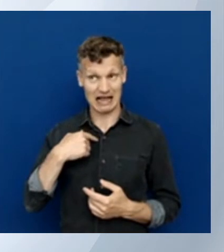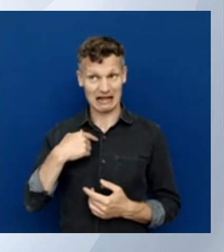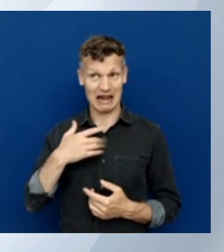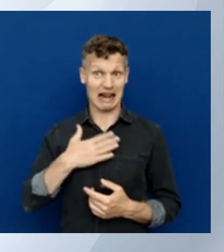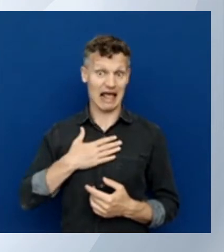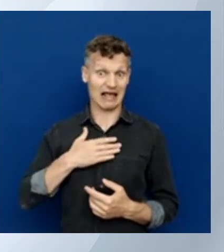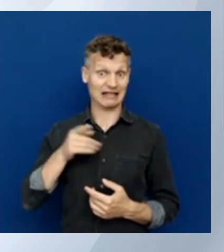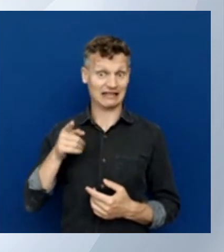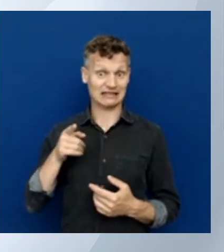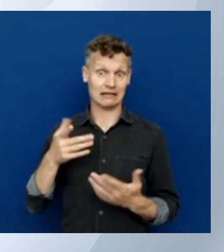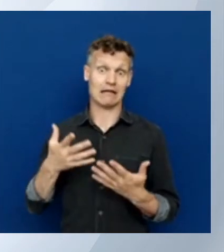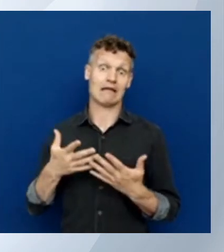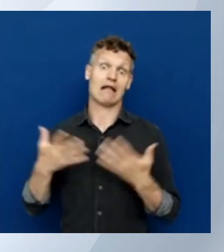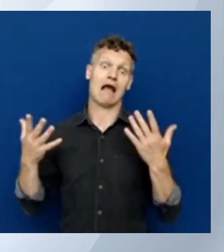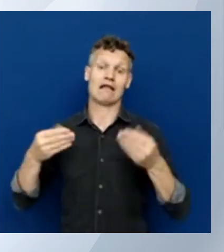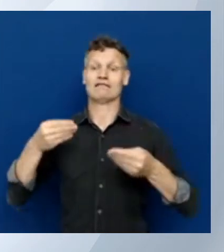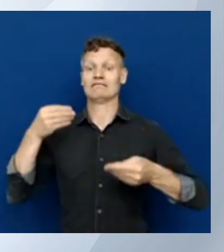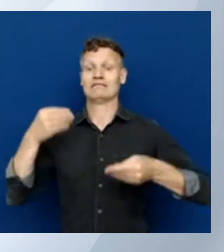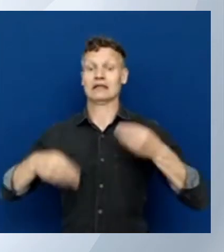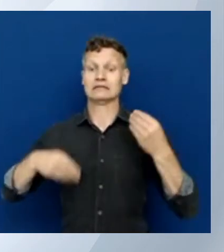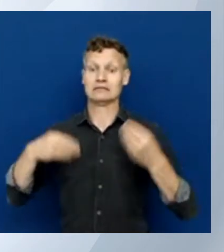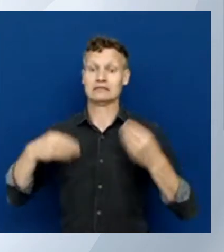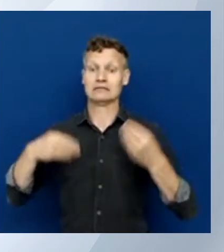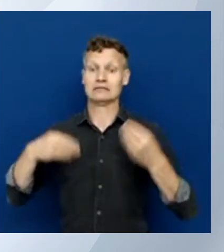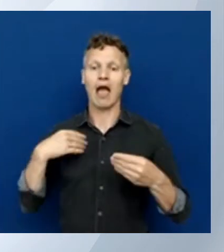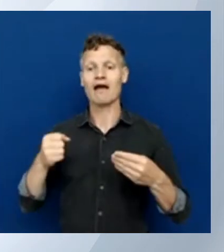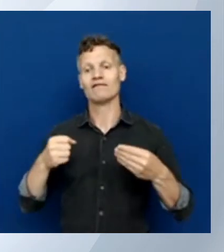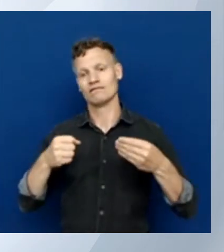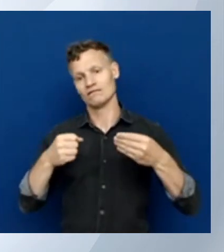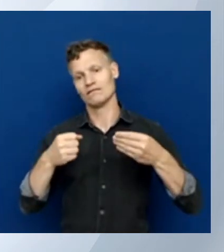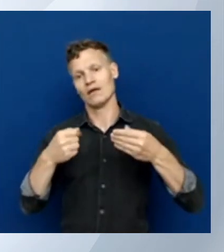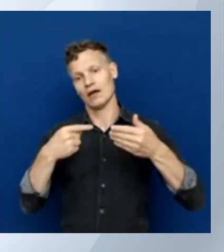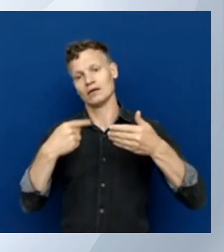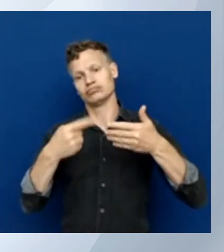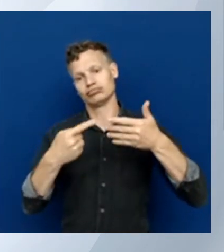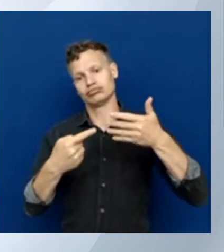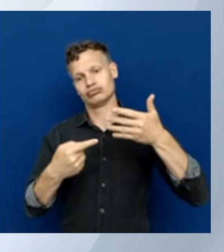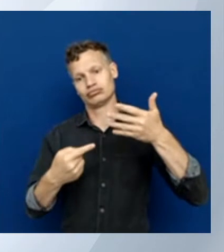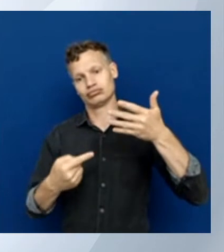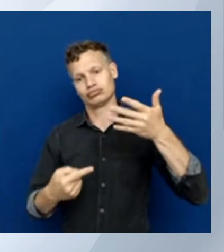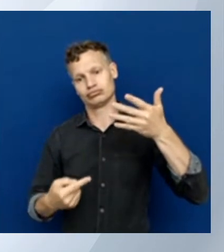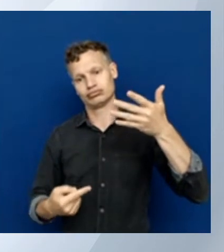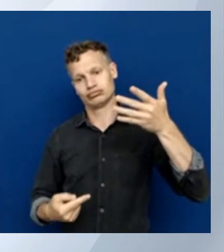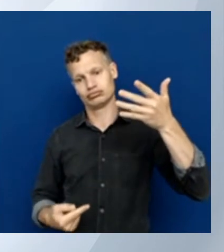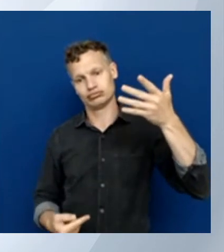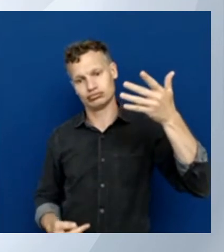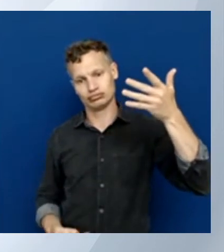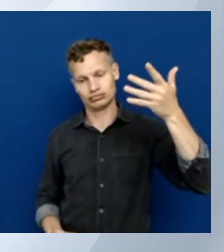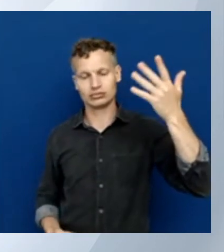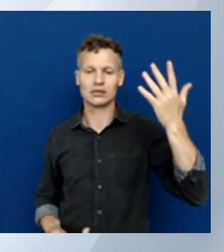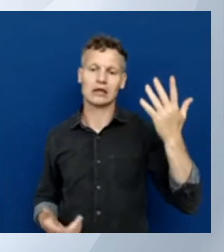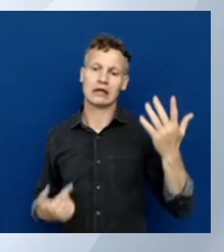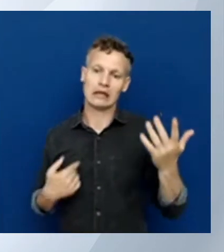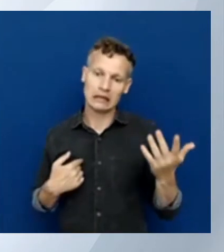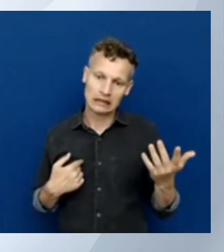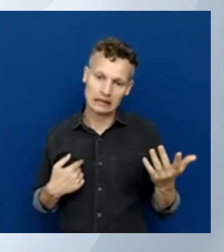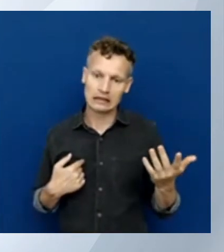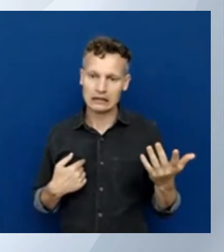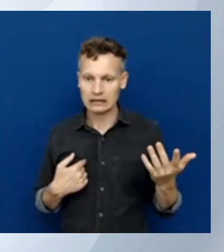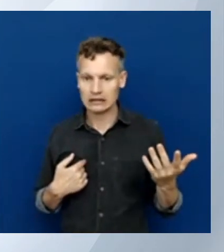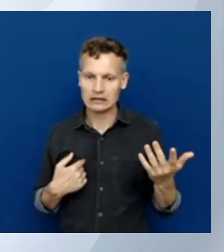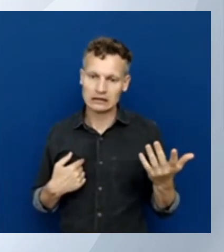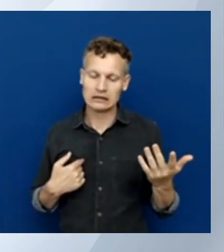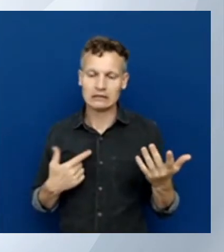there. Is it for my use case? Maybe it's worth it to hard code some of these things. But that completely depends